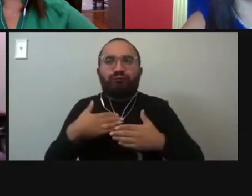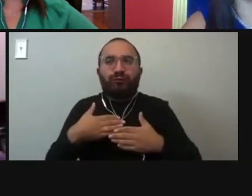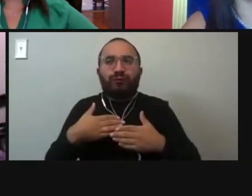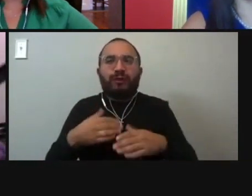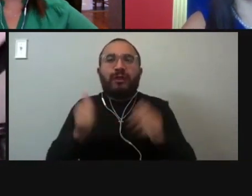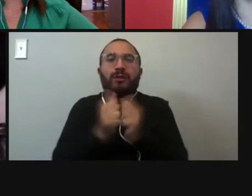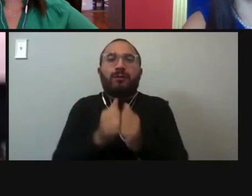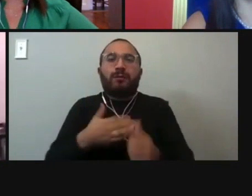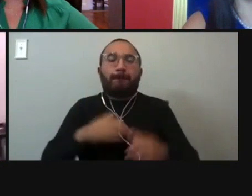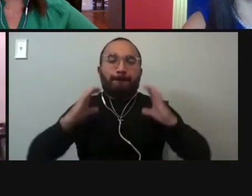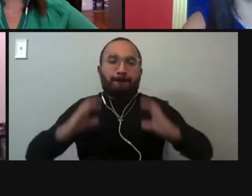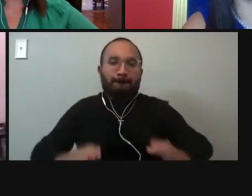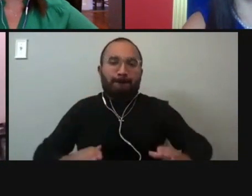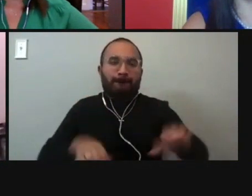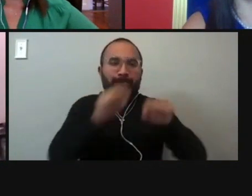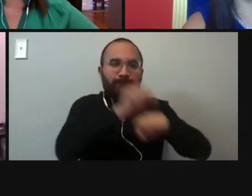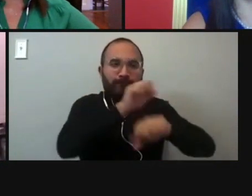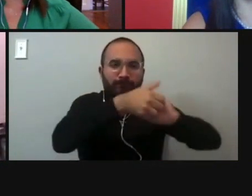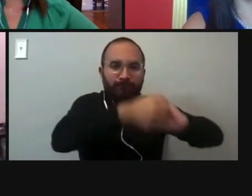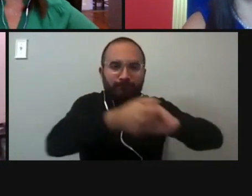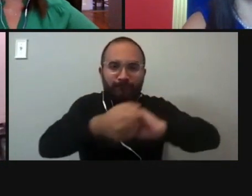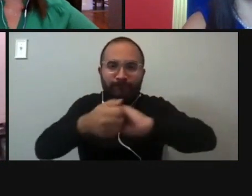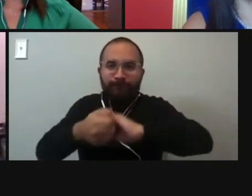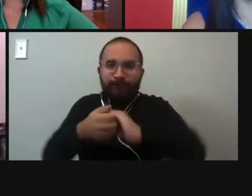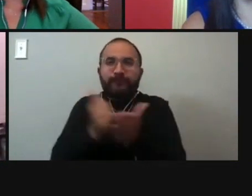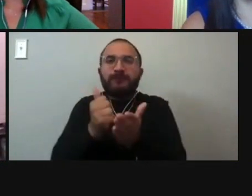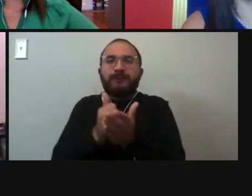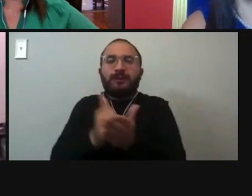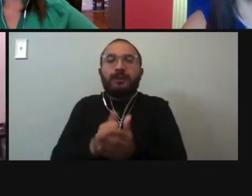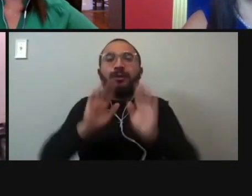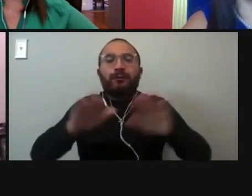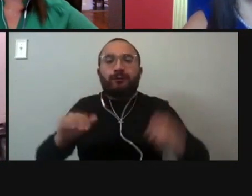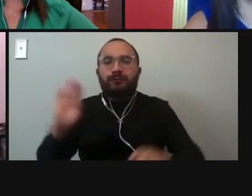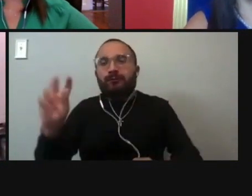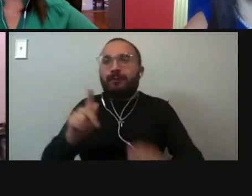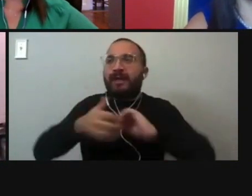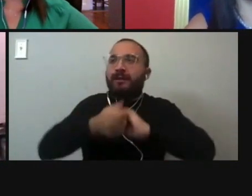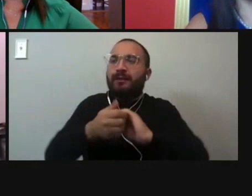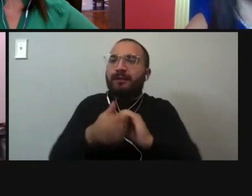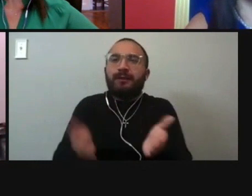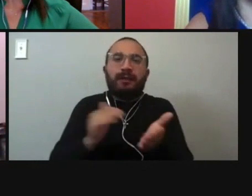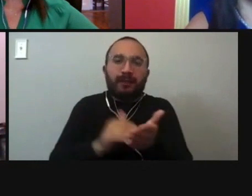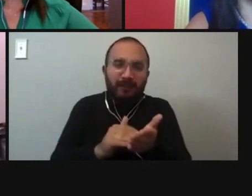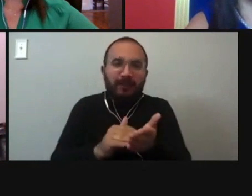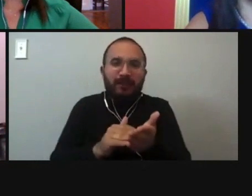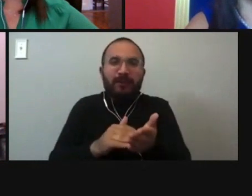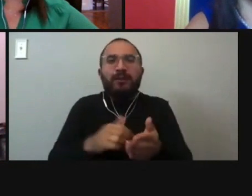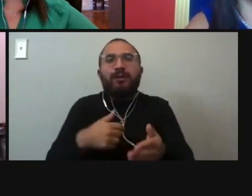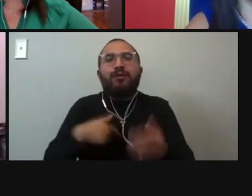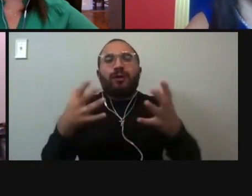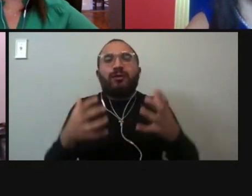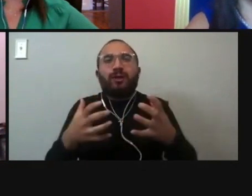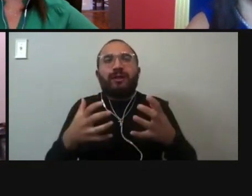rehabilitate themselves, get their kids back. It's because of that work that I opted to run for commissioner's court. I